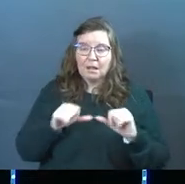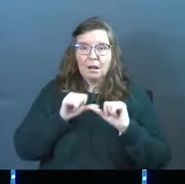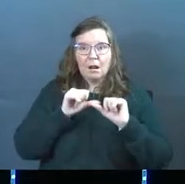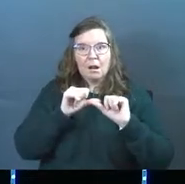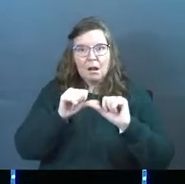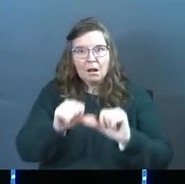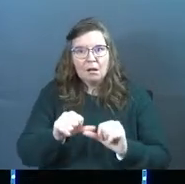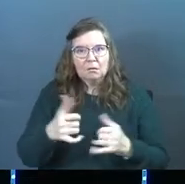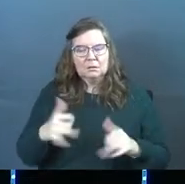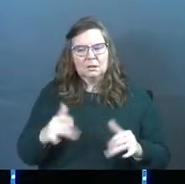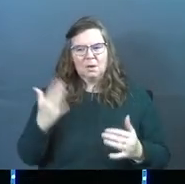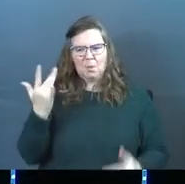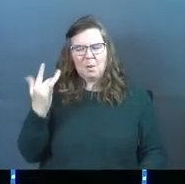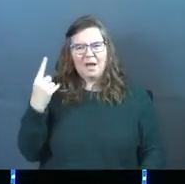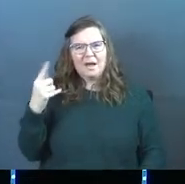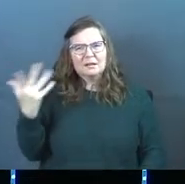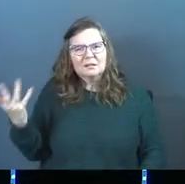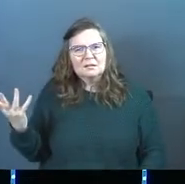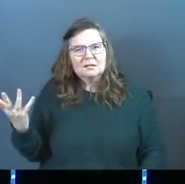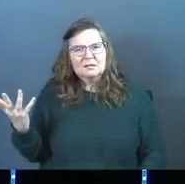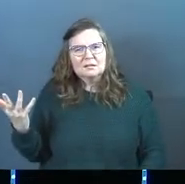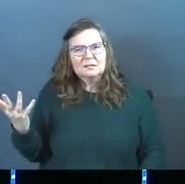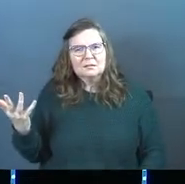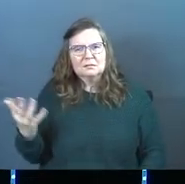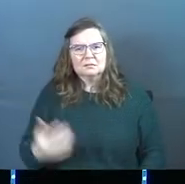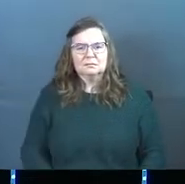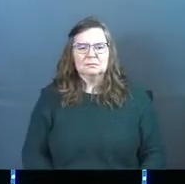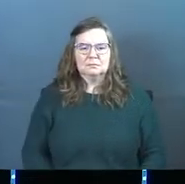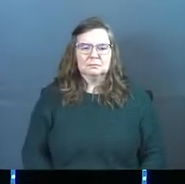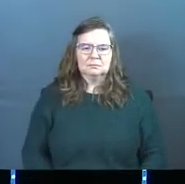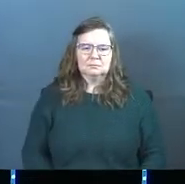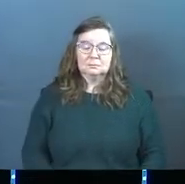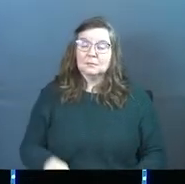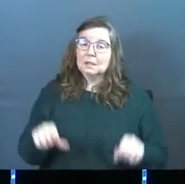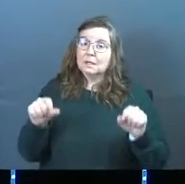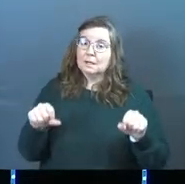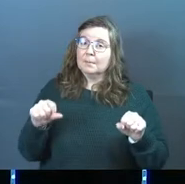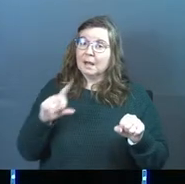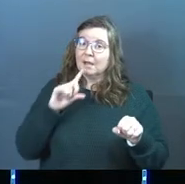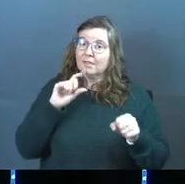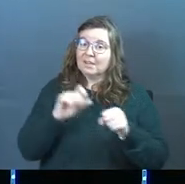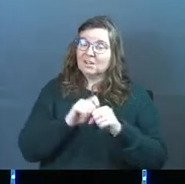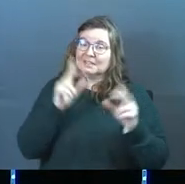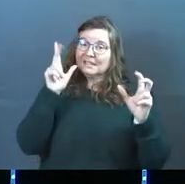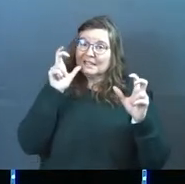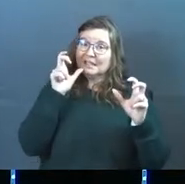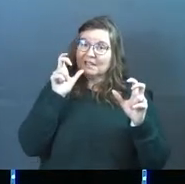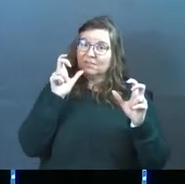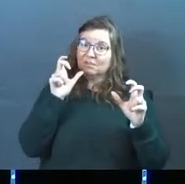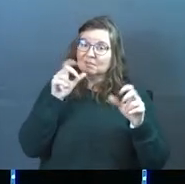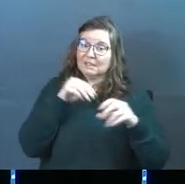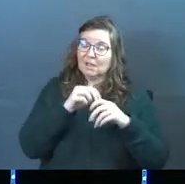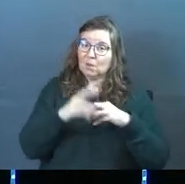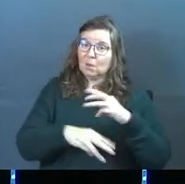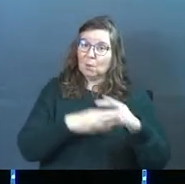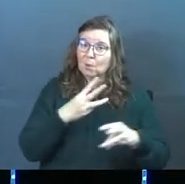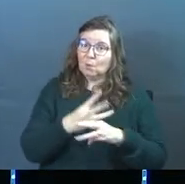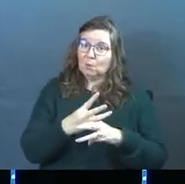persists. Why? Is it possible that there is an evil force in the world?